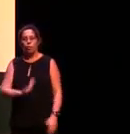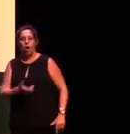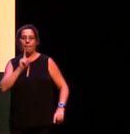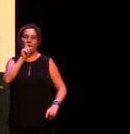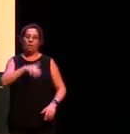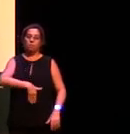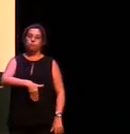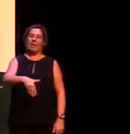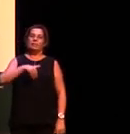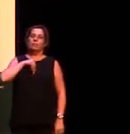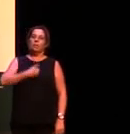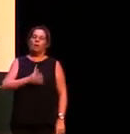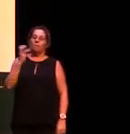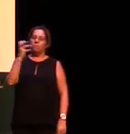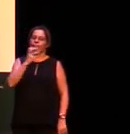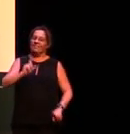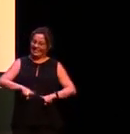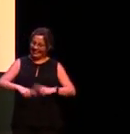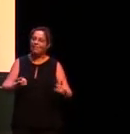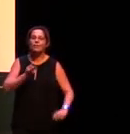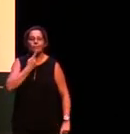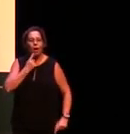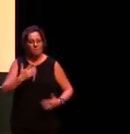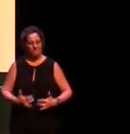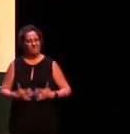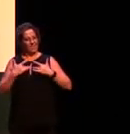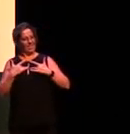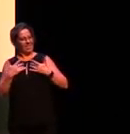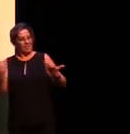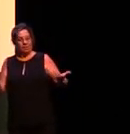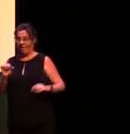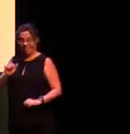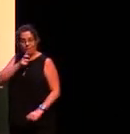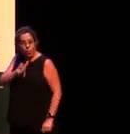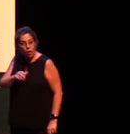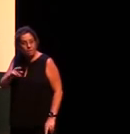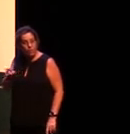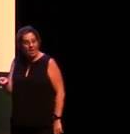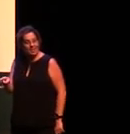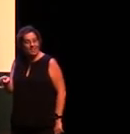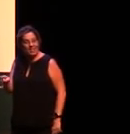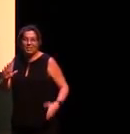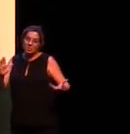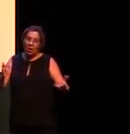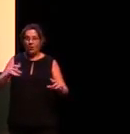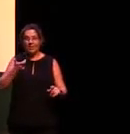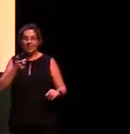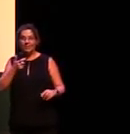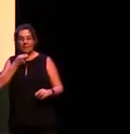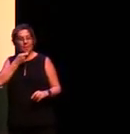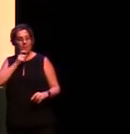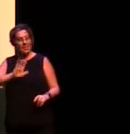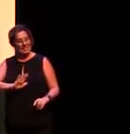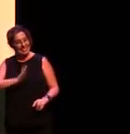tiredness so we could see that it's just it can be fun and interesting to have a look at the way in which different languages